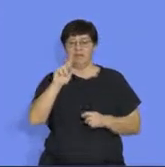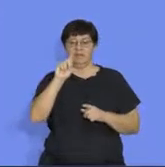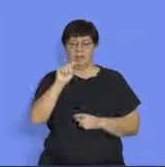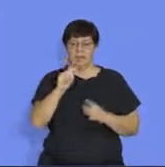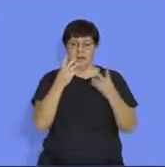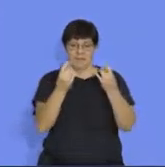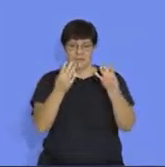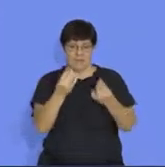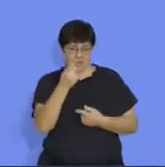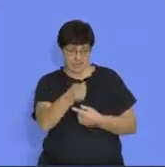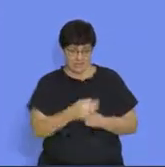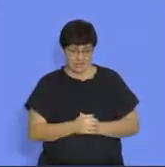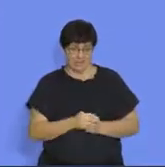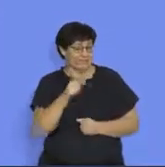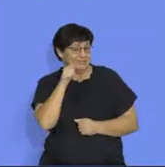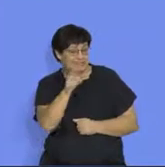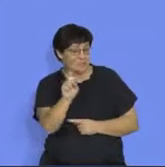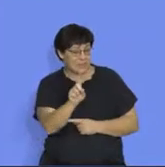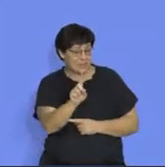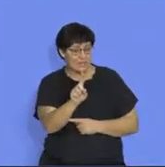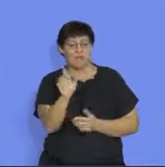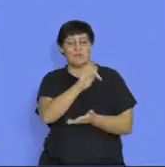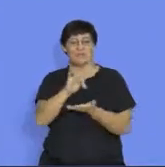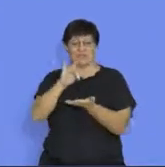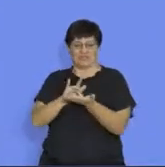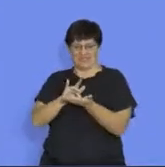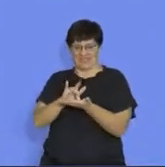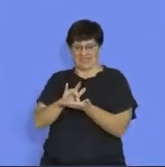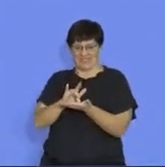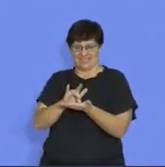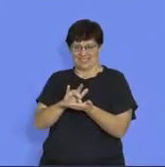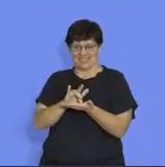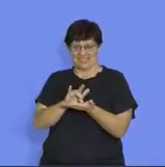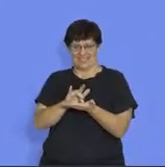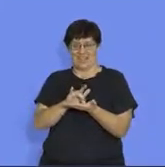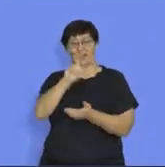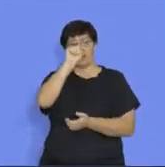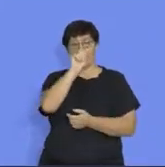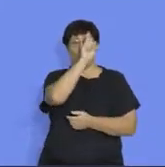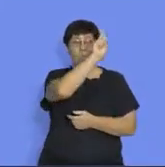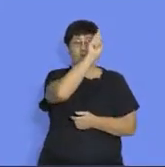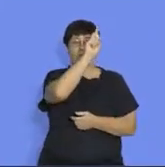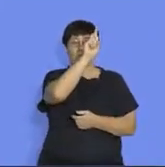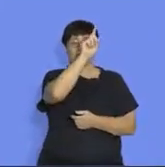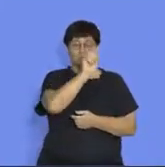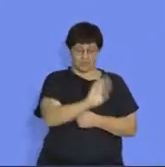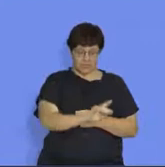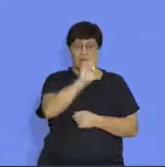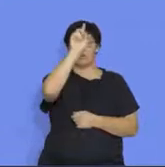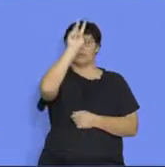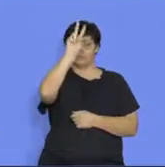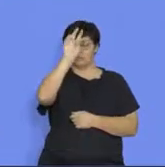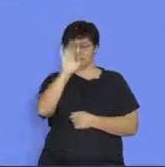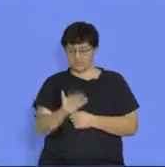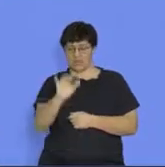remember that that refers to the position of the term in the sequence. So,